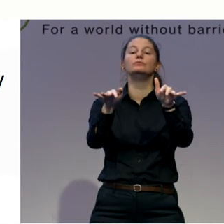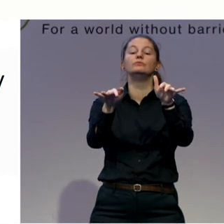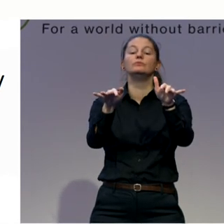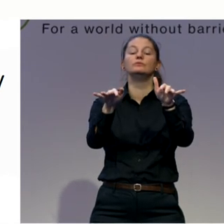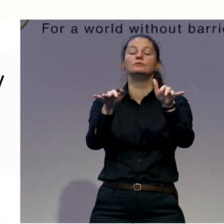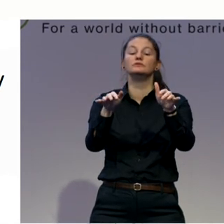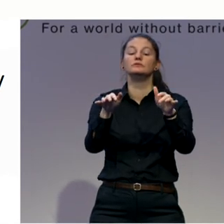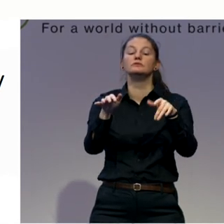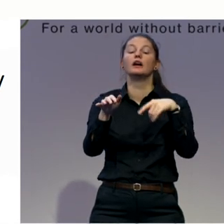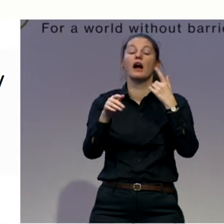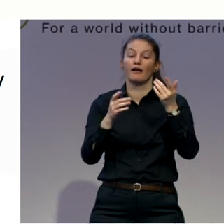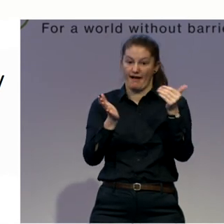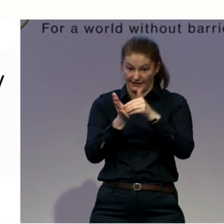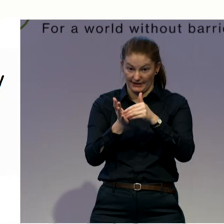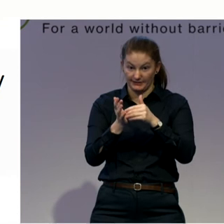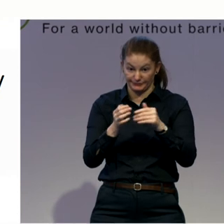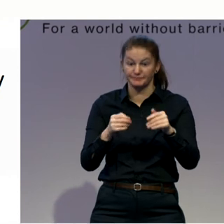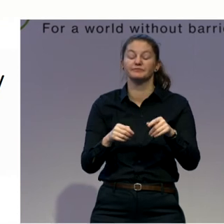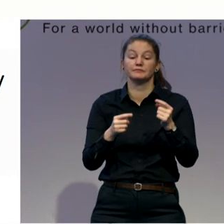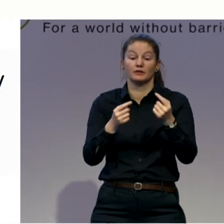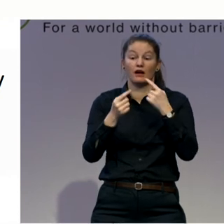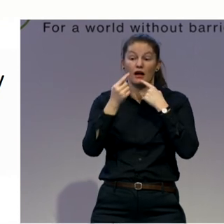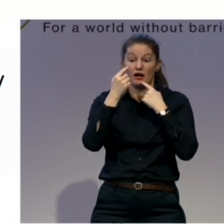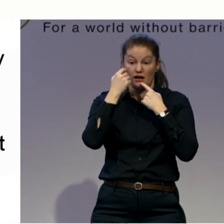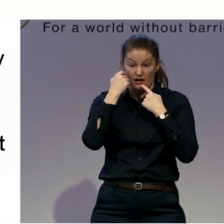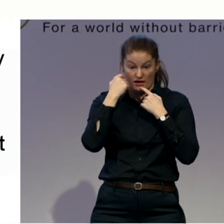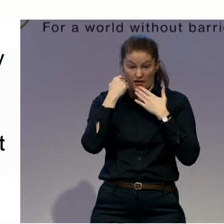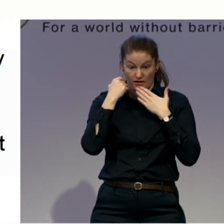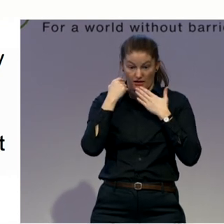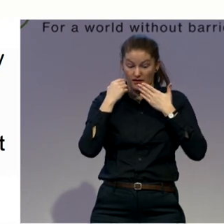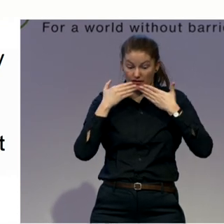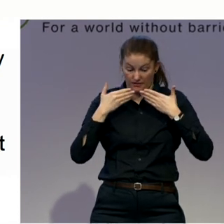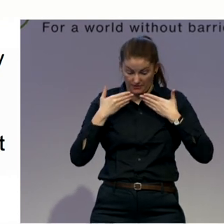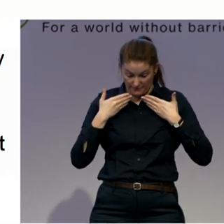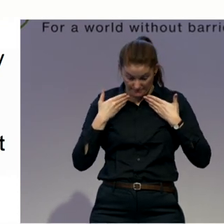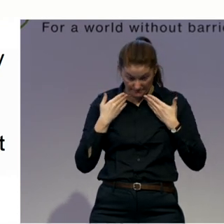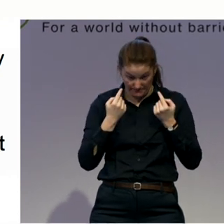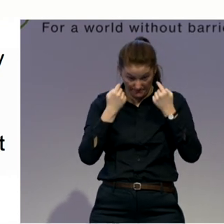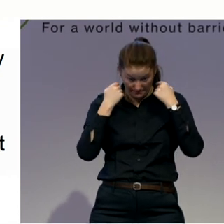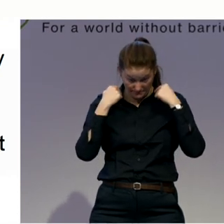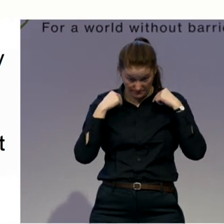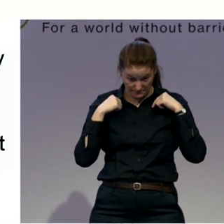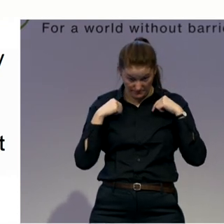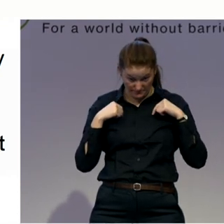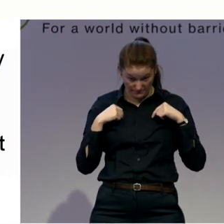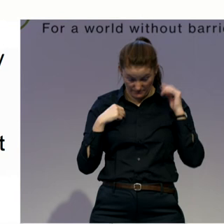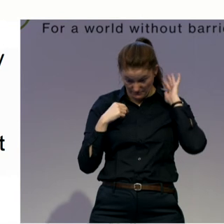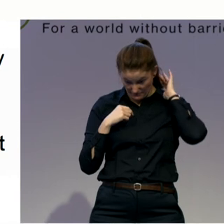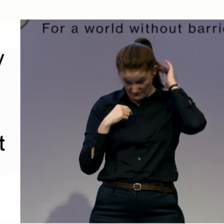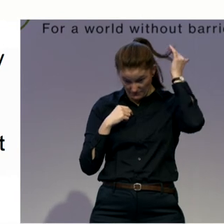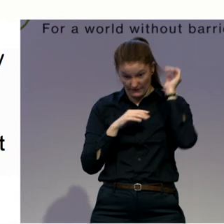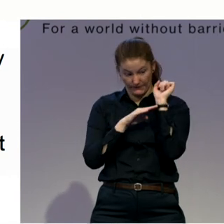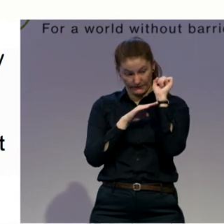Let's do it again. Inhale and tuck your chin into the chest. And your head crown is going